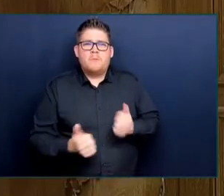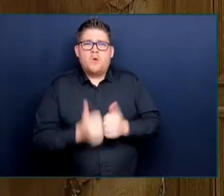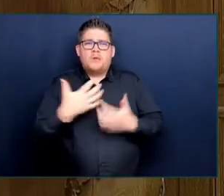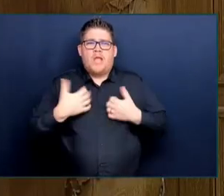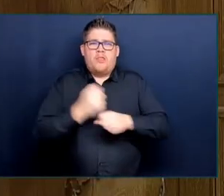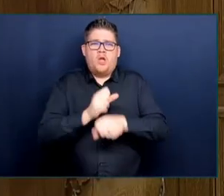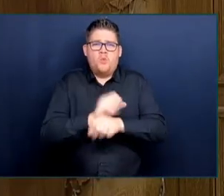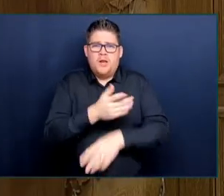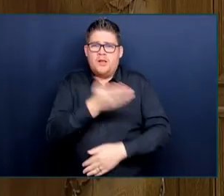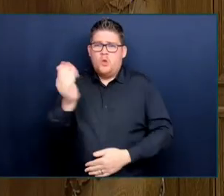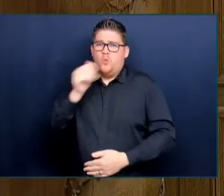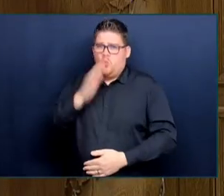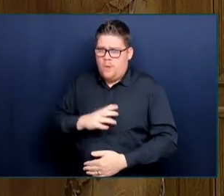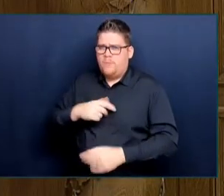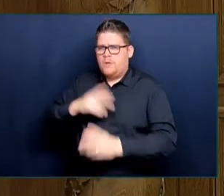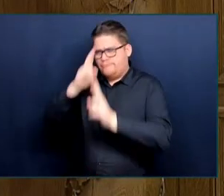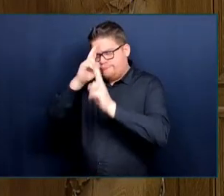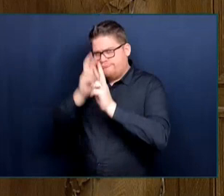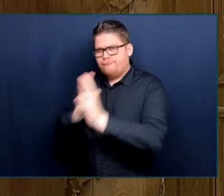Member Freckle, on our mission supplemental.